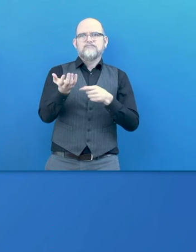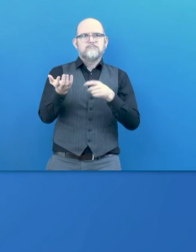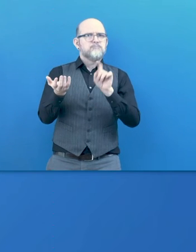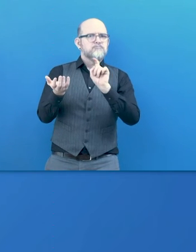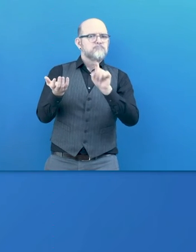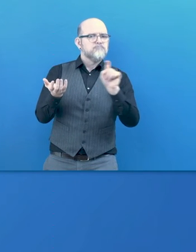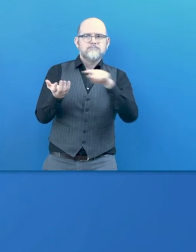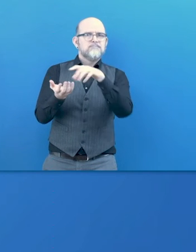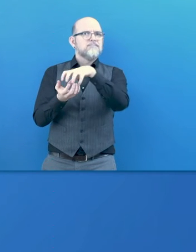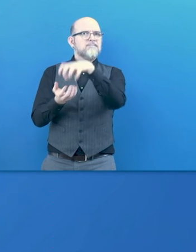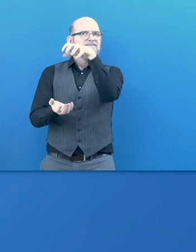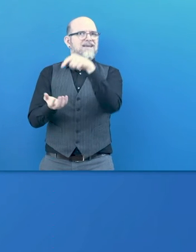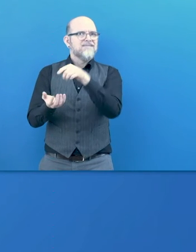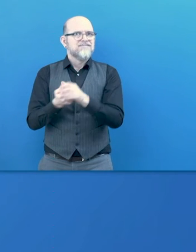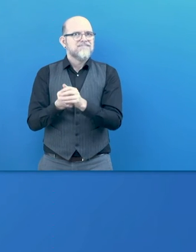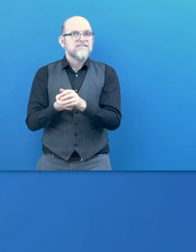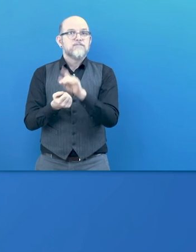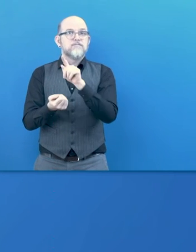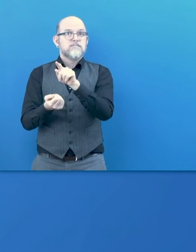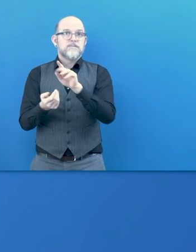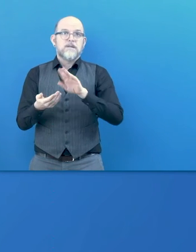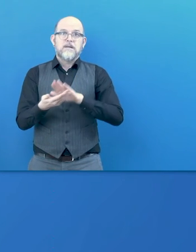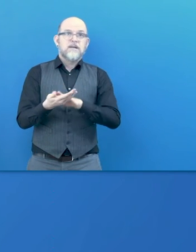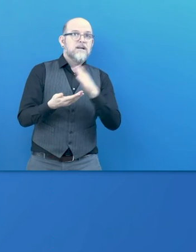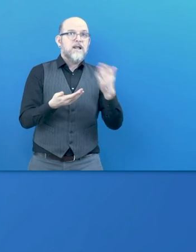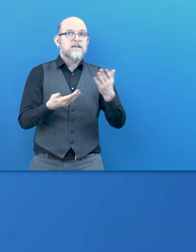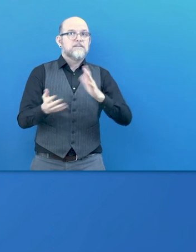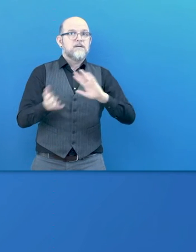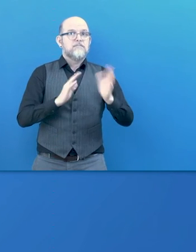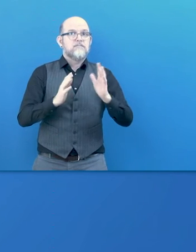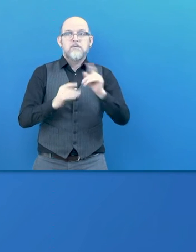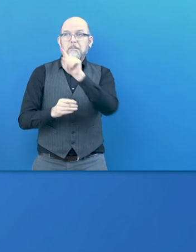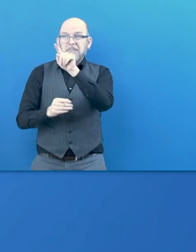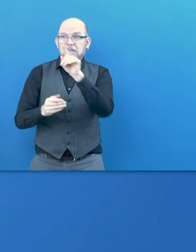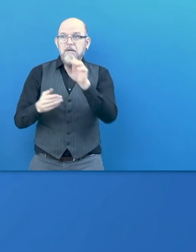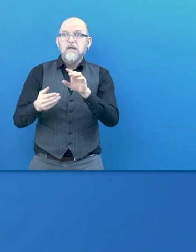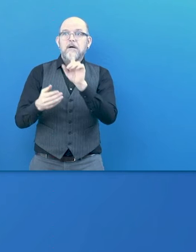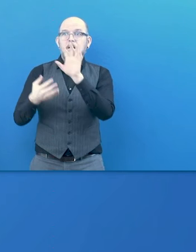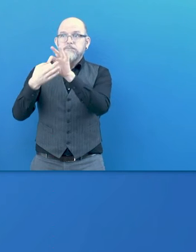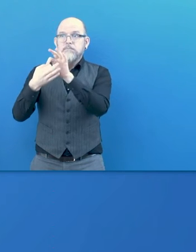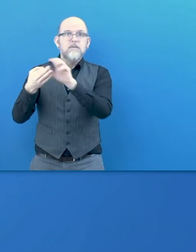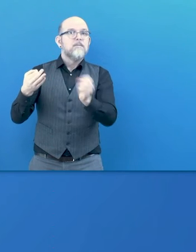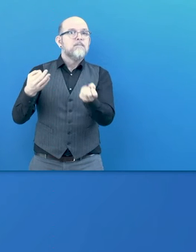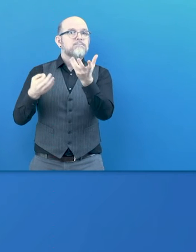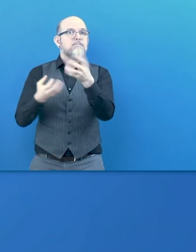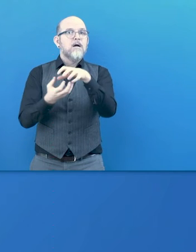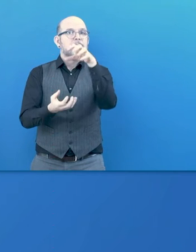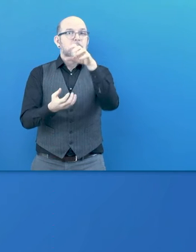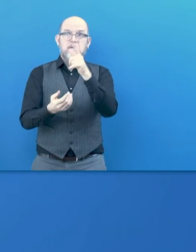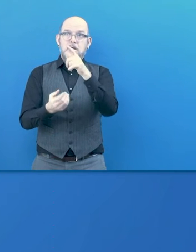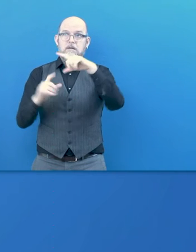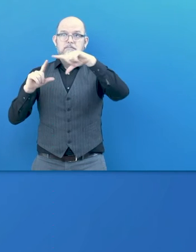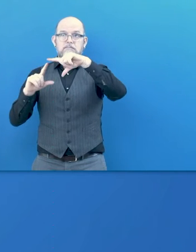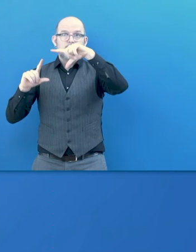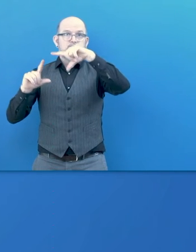you can easily translate it to sun language. As an avatar, you can move it whenever you want